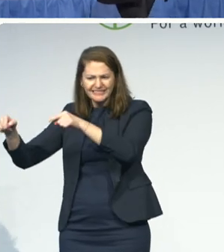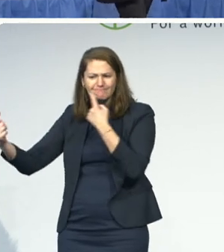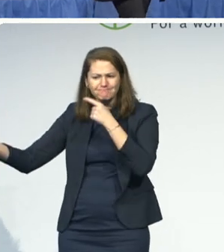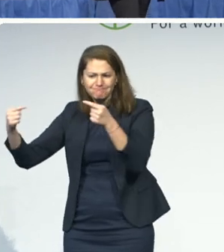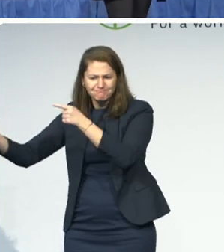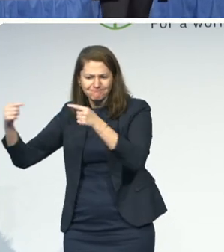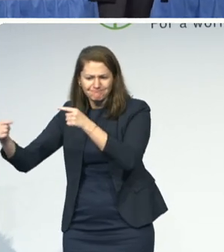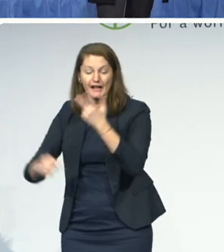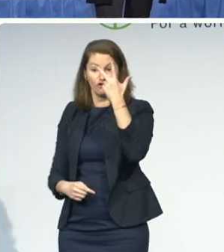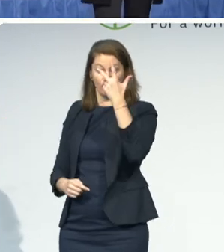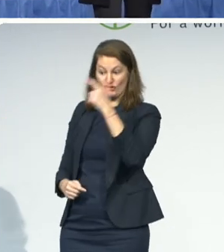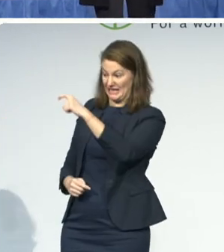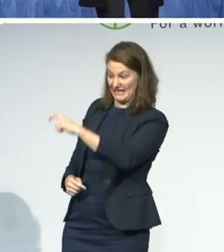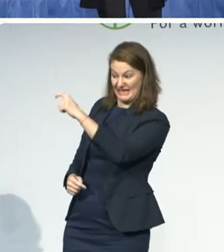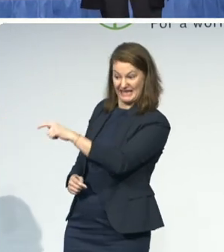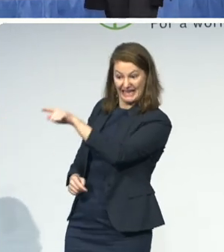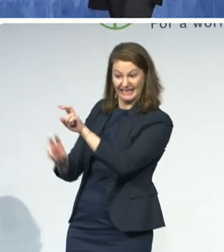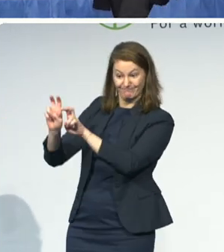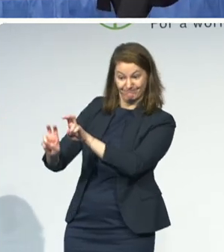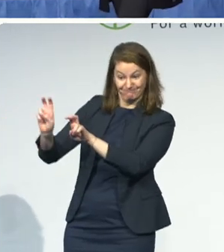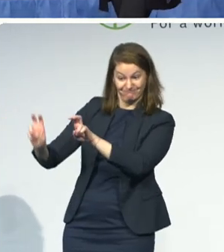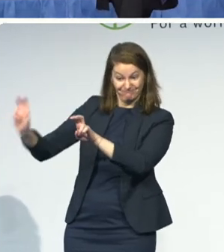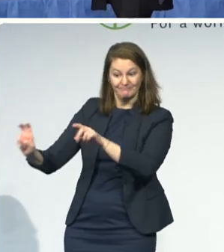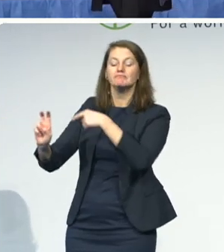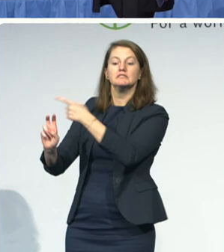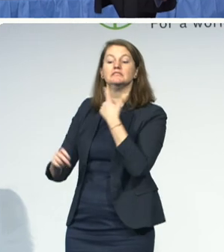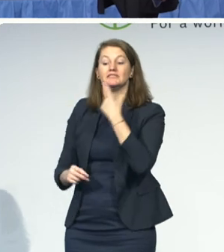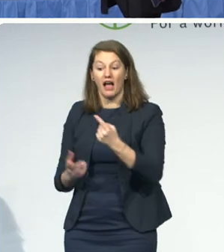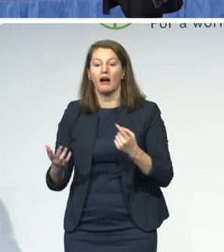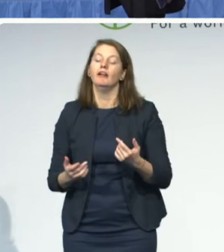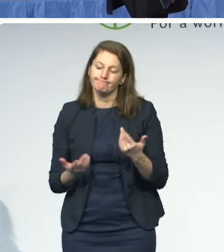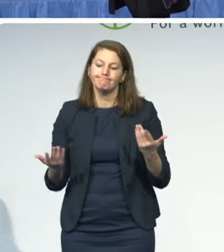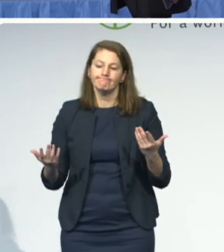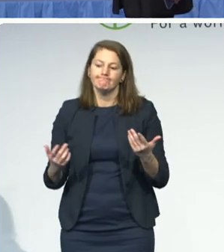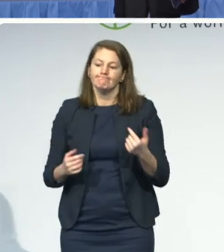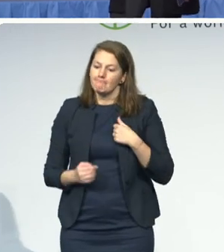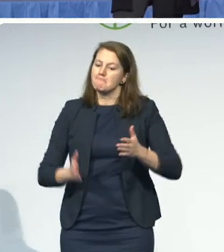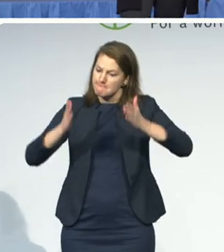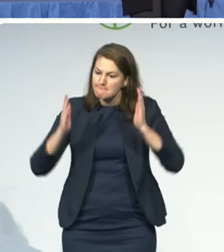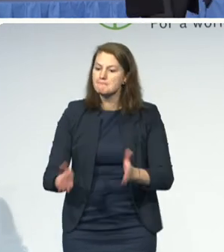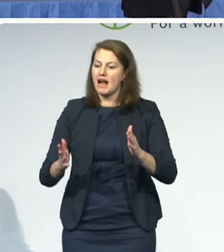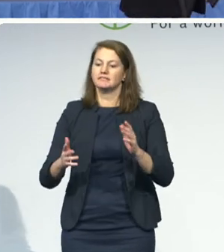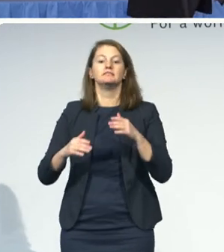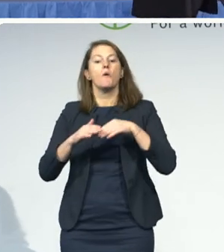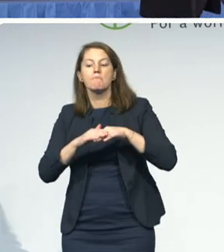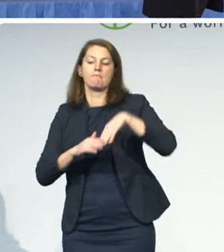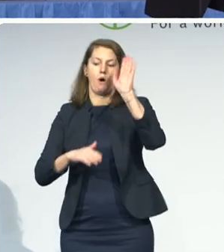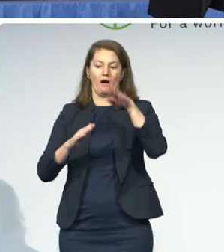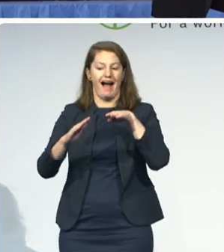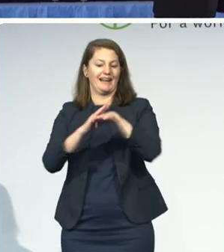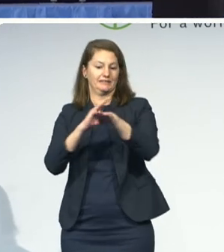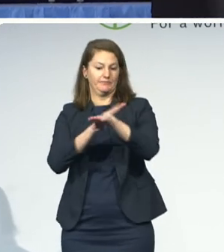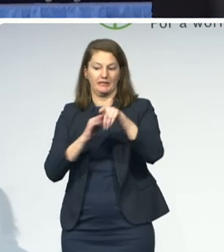about how much they need better access to education, education, are people we would serve. And we would serve somebody